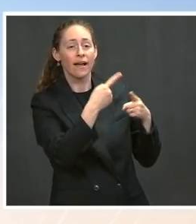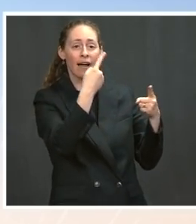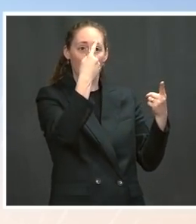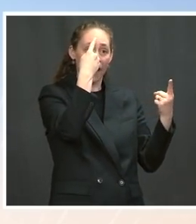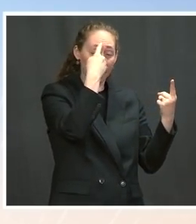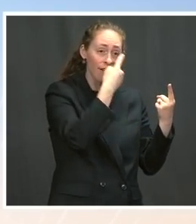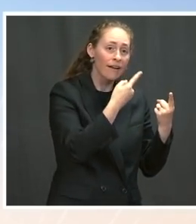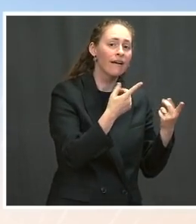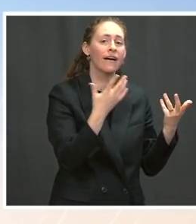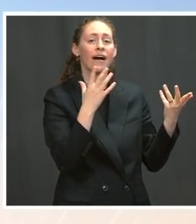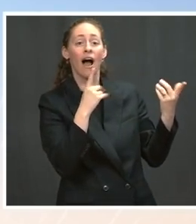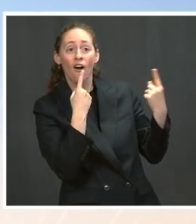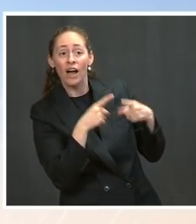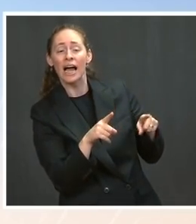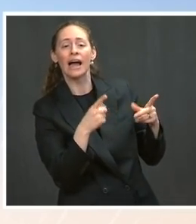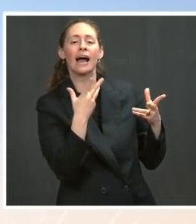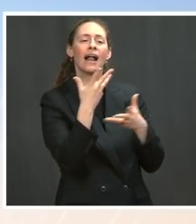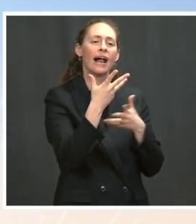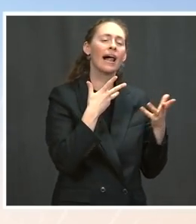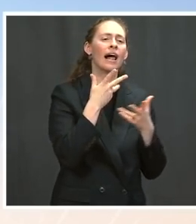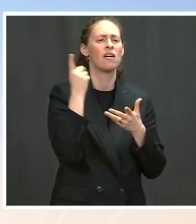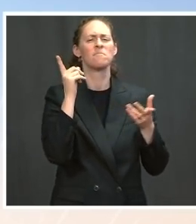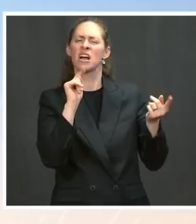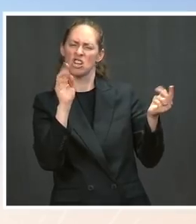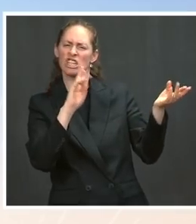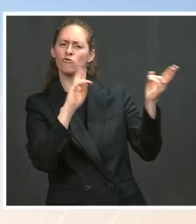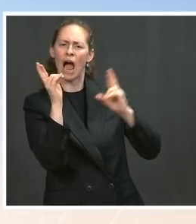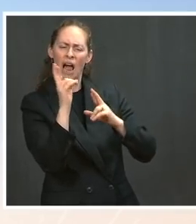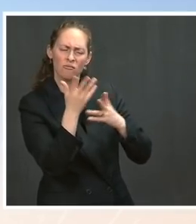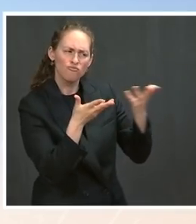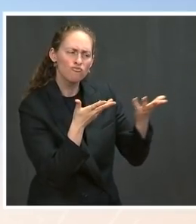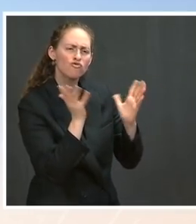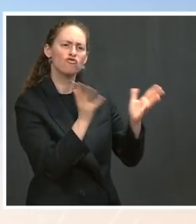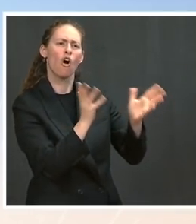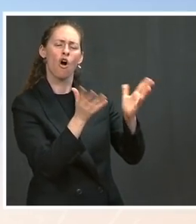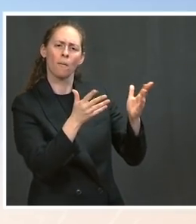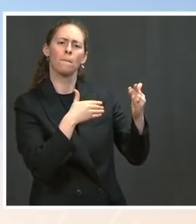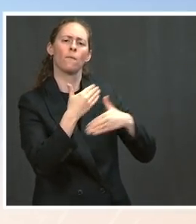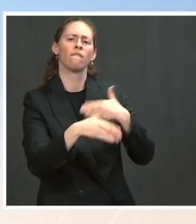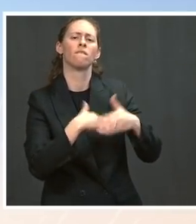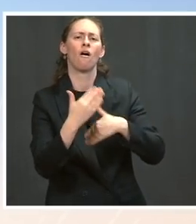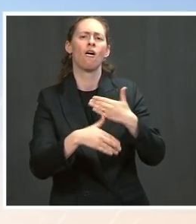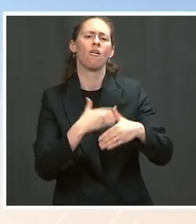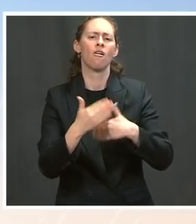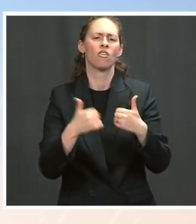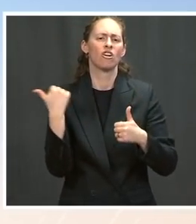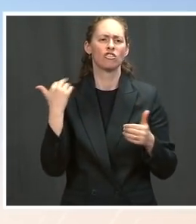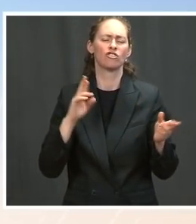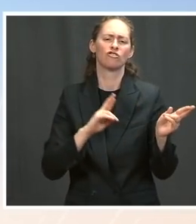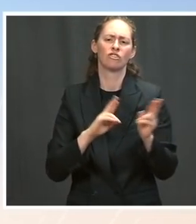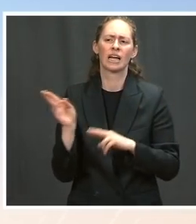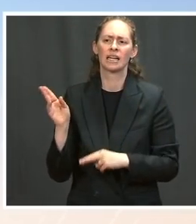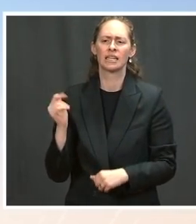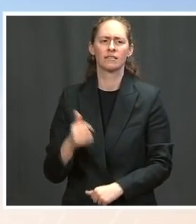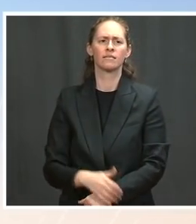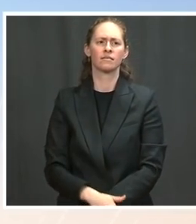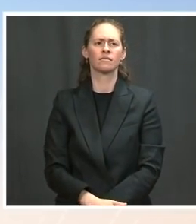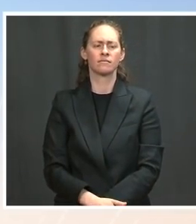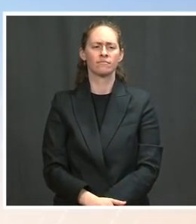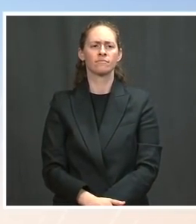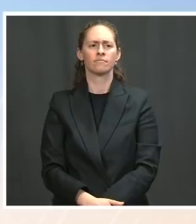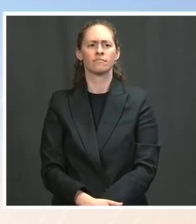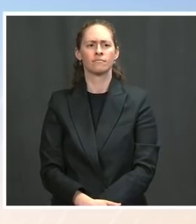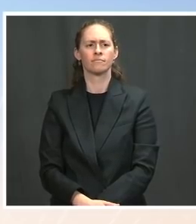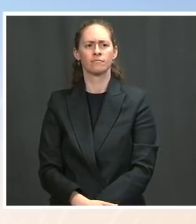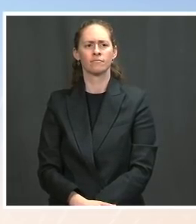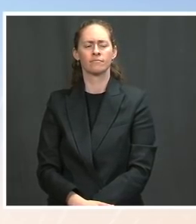press forward in doing work on behalf of the American people. So, he will continue to seek bipartisan paths forward.